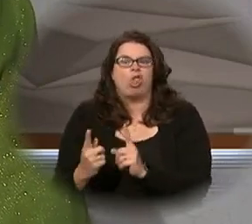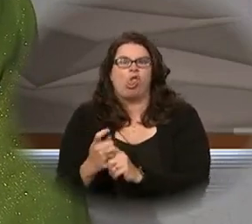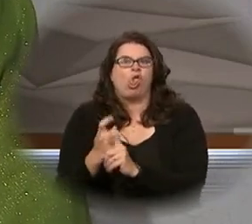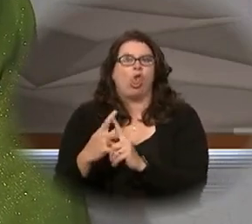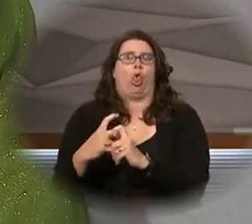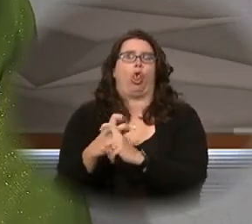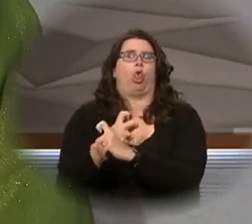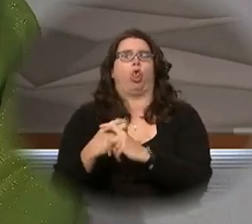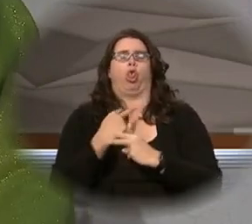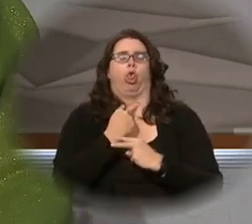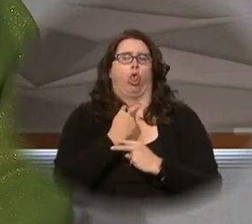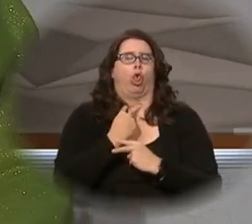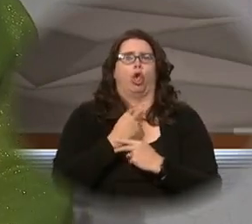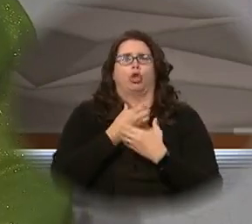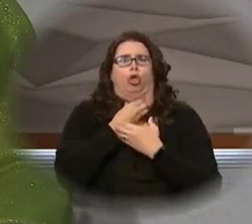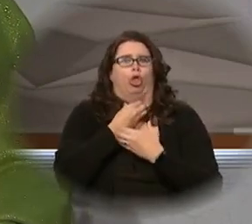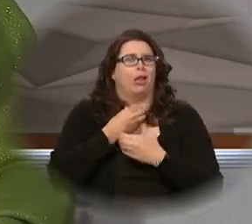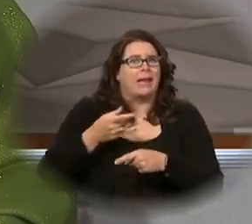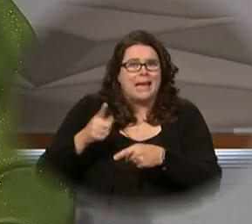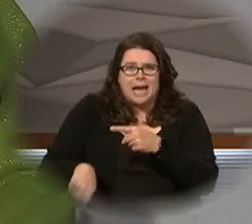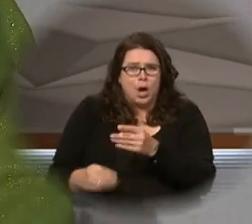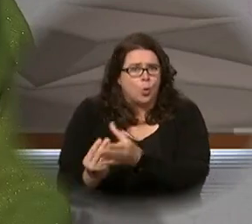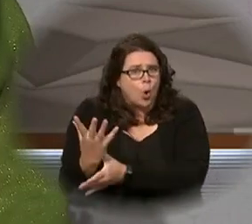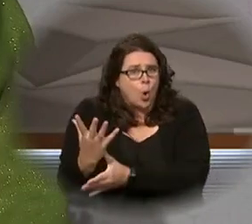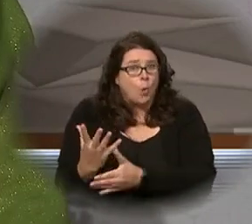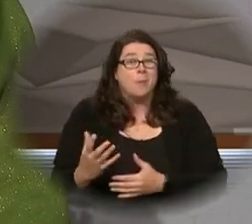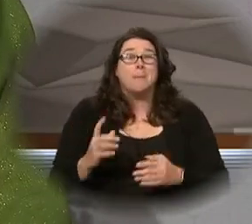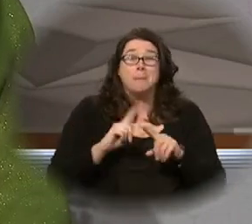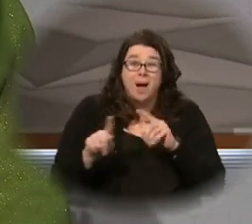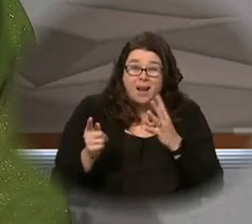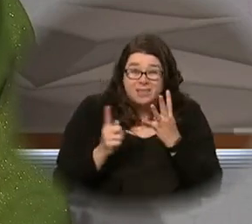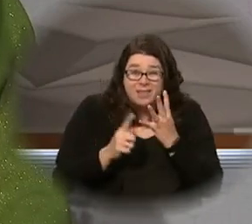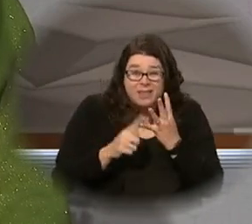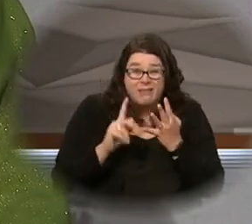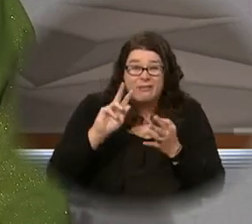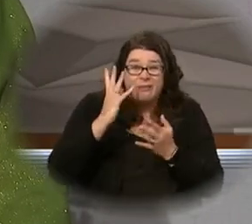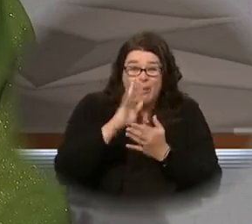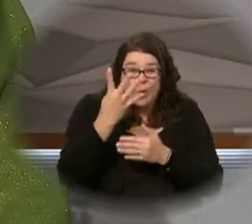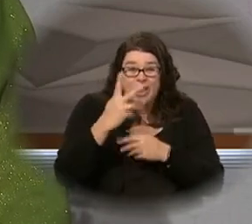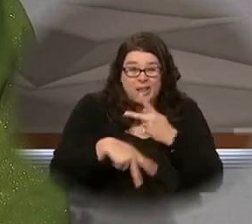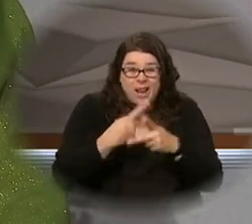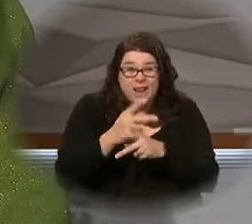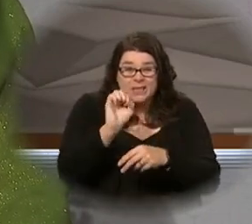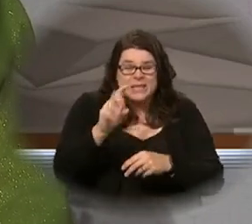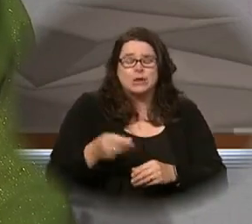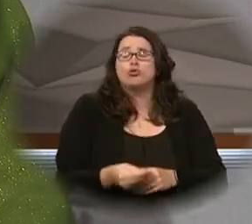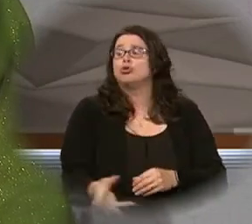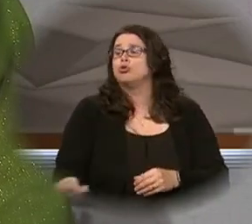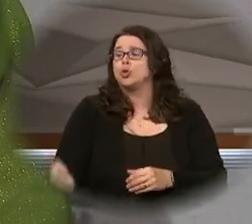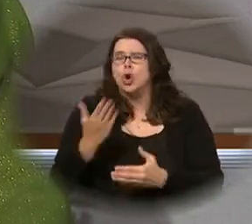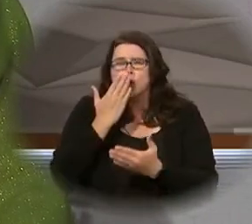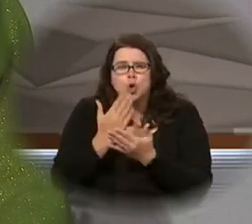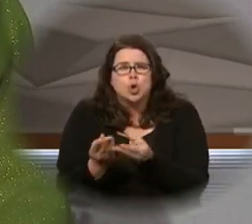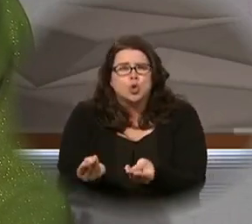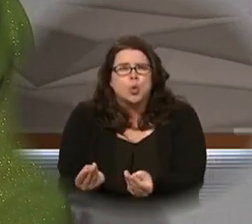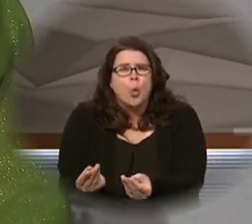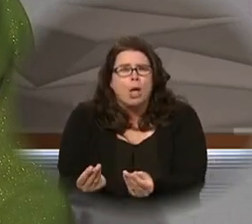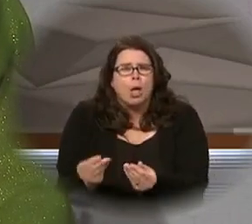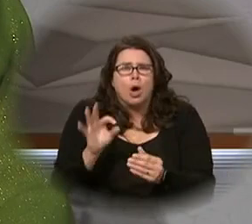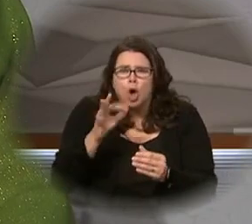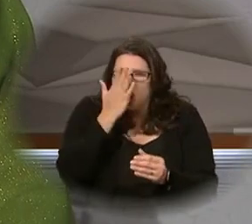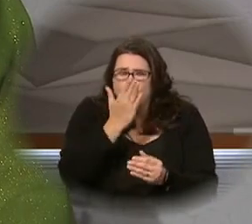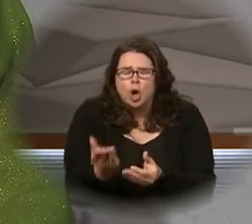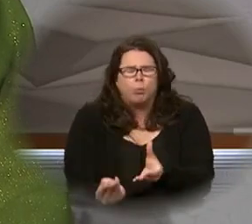But some seed fell on the rich soil and produced fruit, a hundred or sixty or thirty-fold.